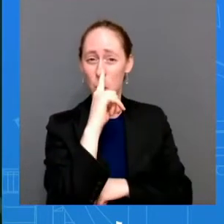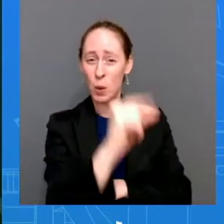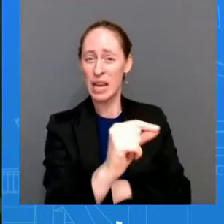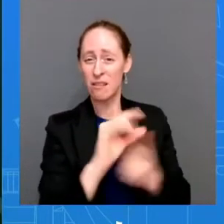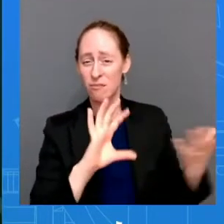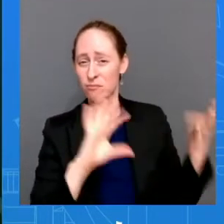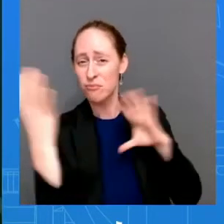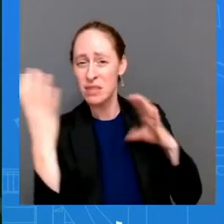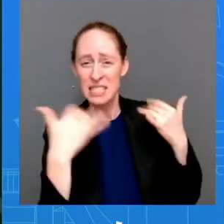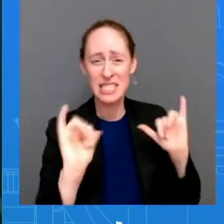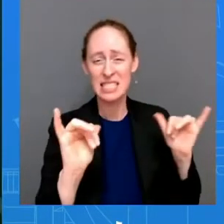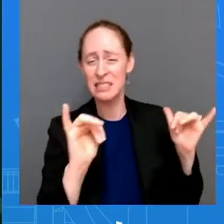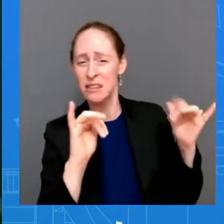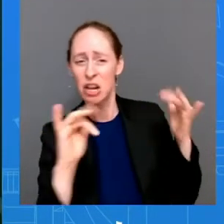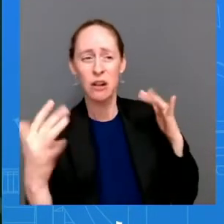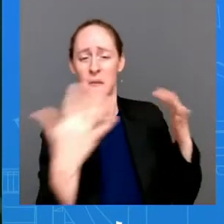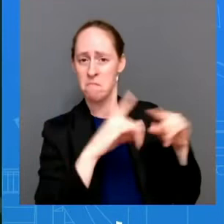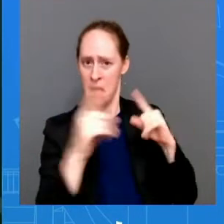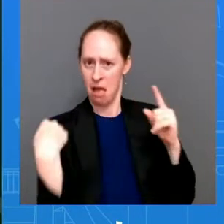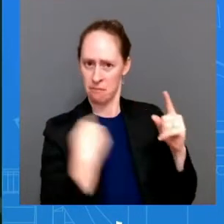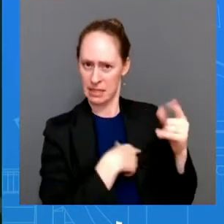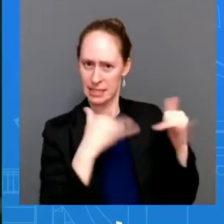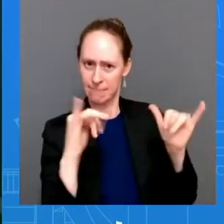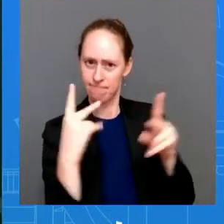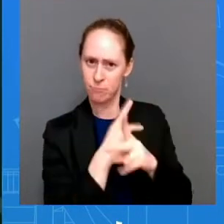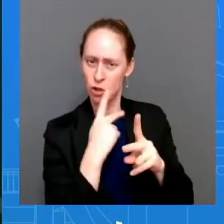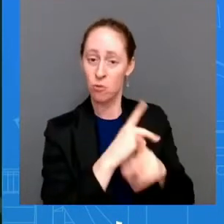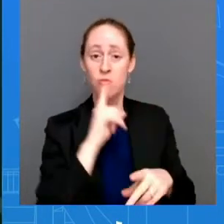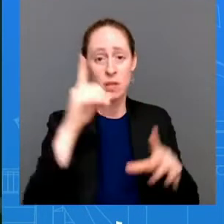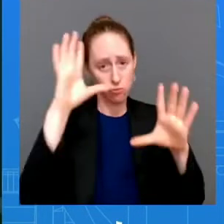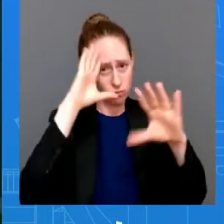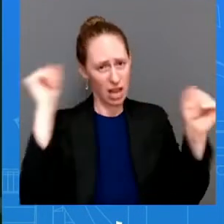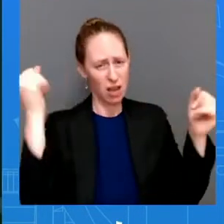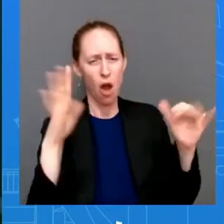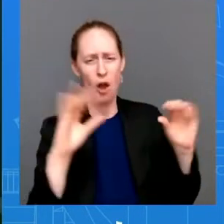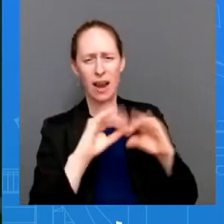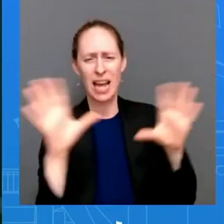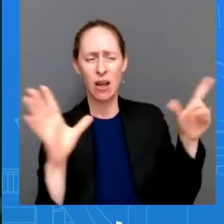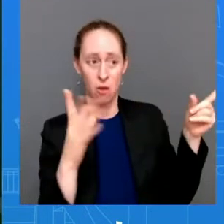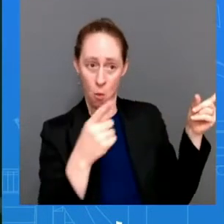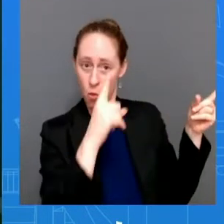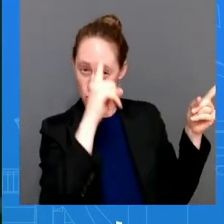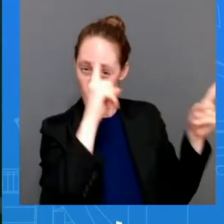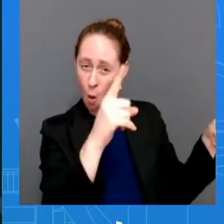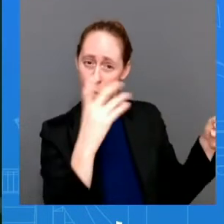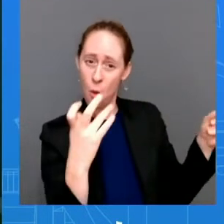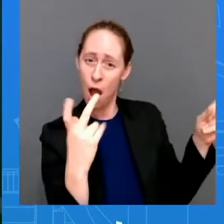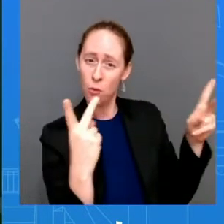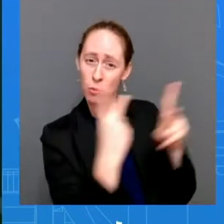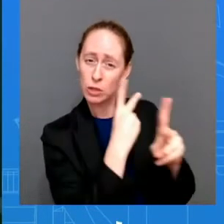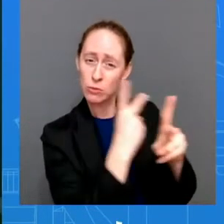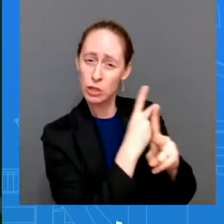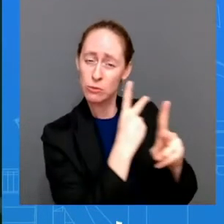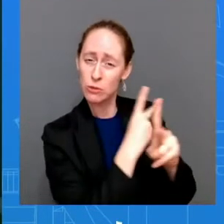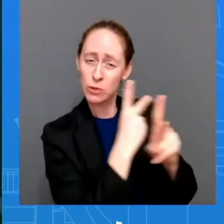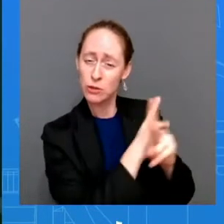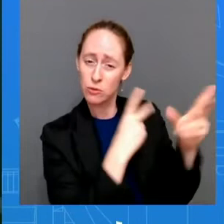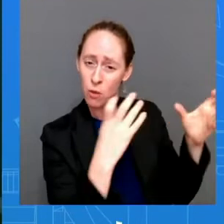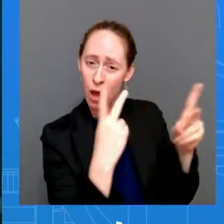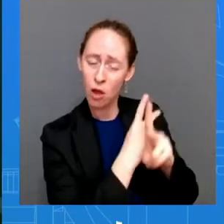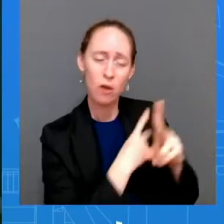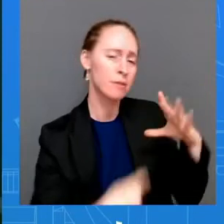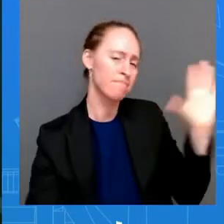pump and he is he is releasing one million barrels of oil a day from the strategic petroleum reserve he is